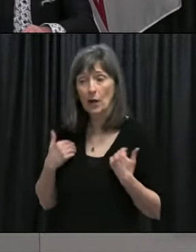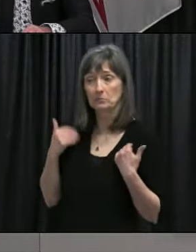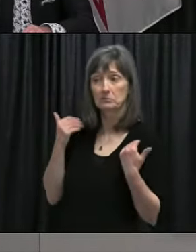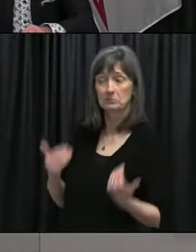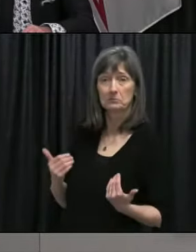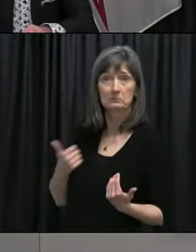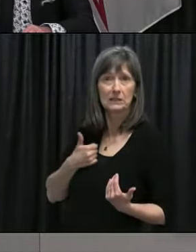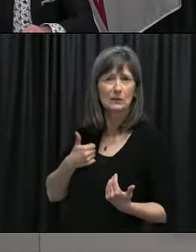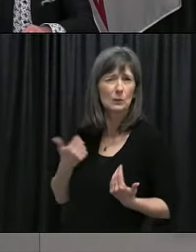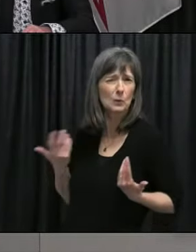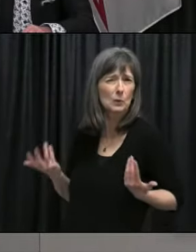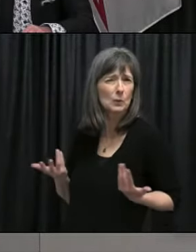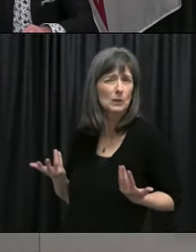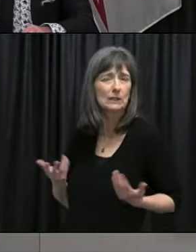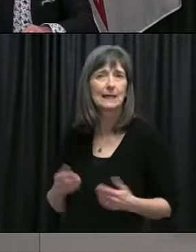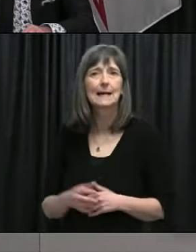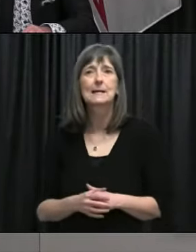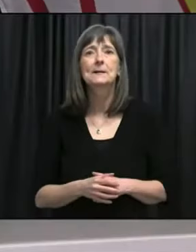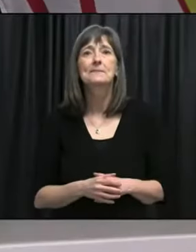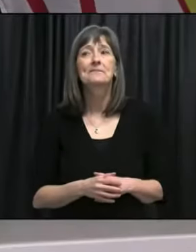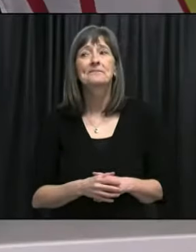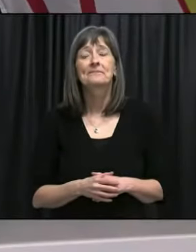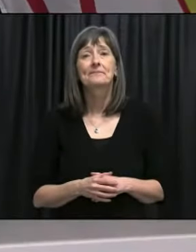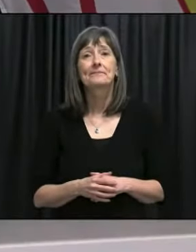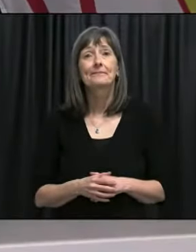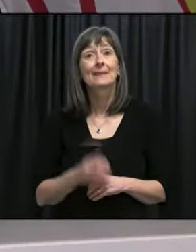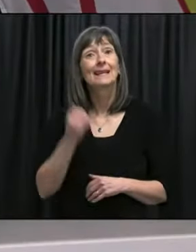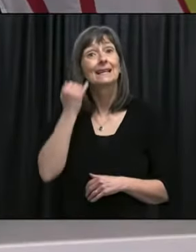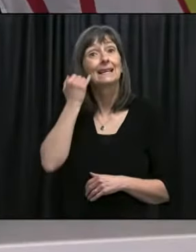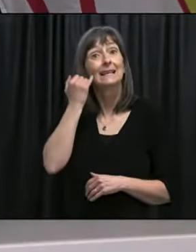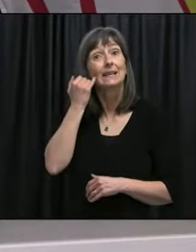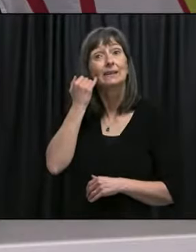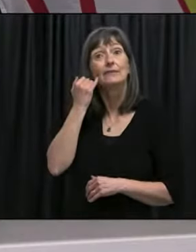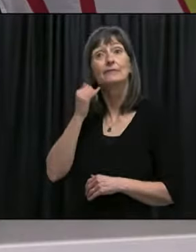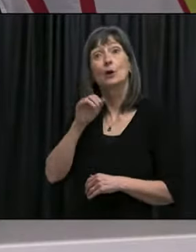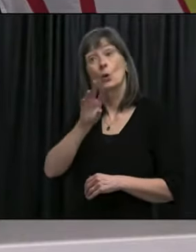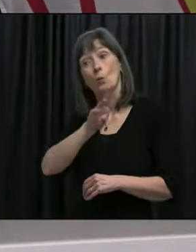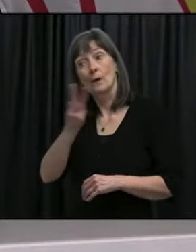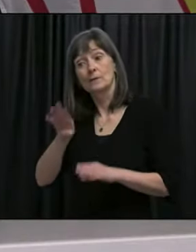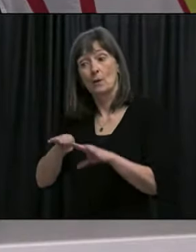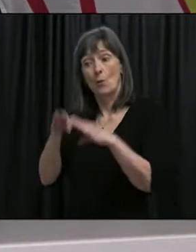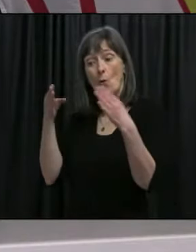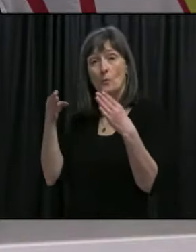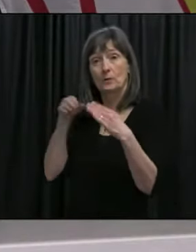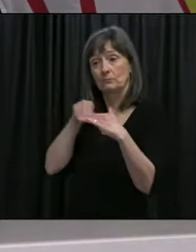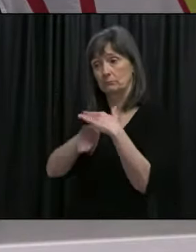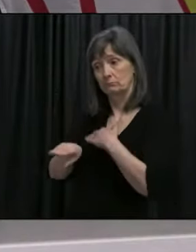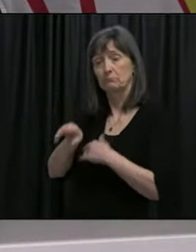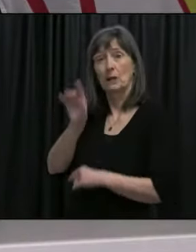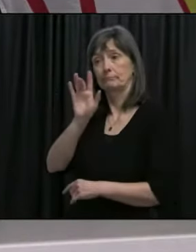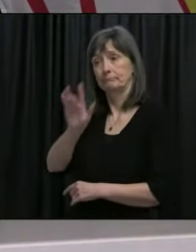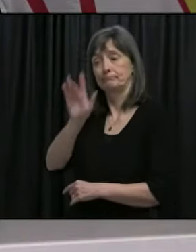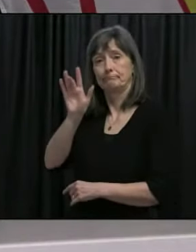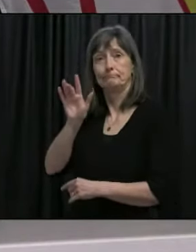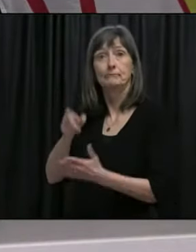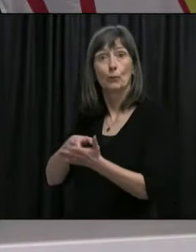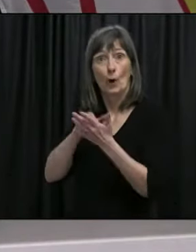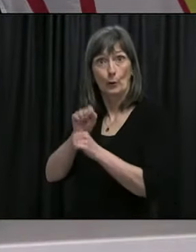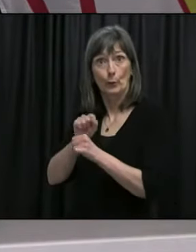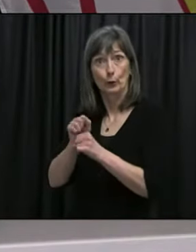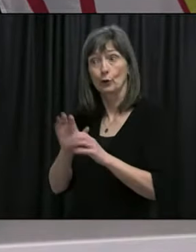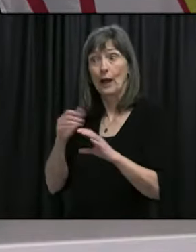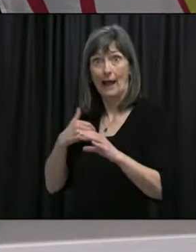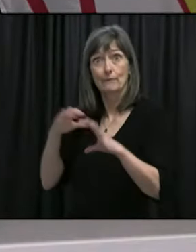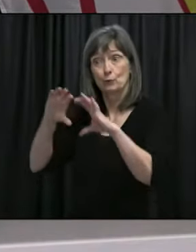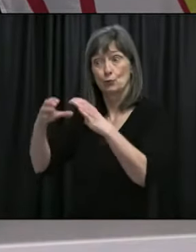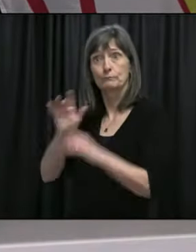Um, so, certainly when someone goes in and identifies as an essential worker, um, uh, there is a category there to,